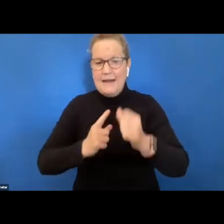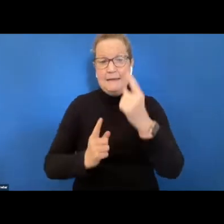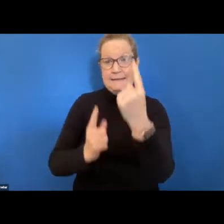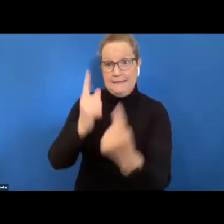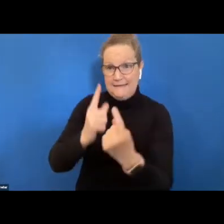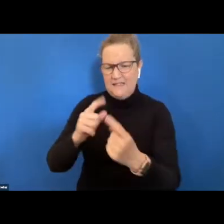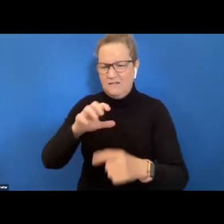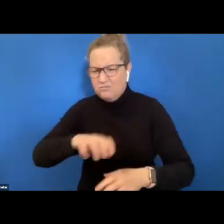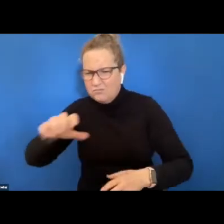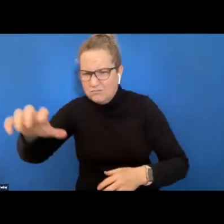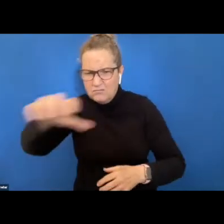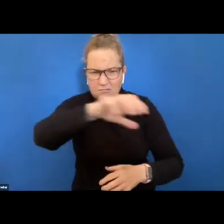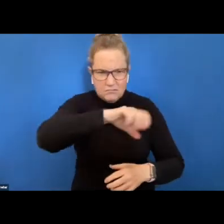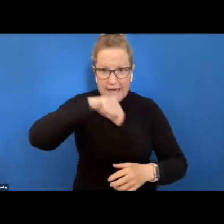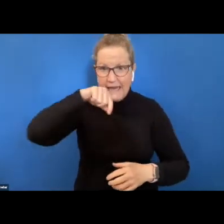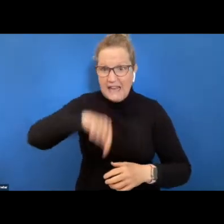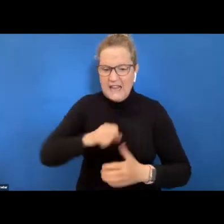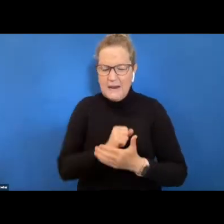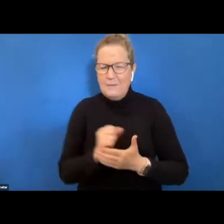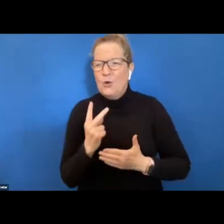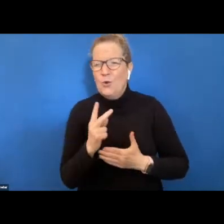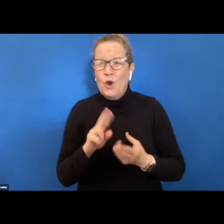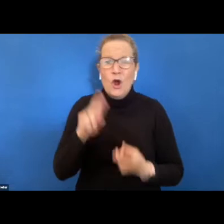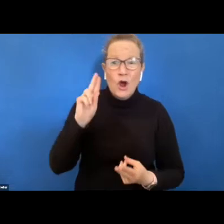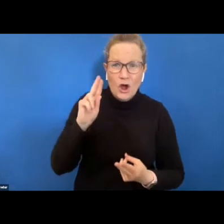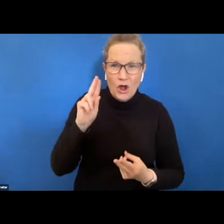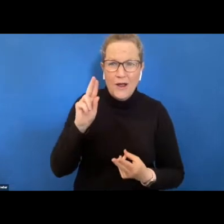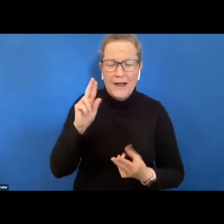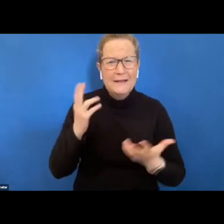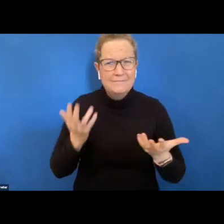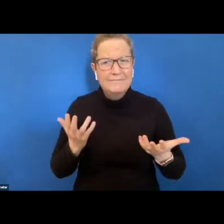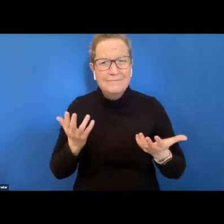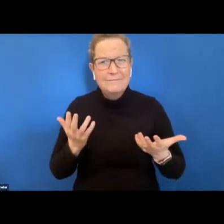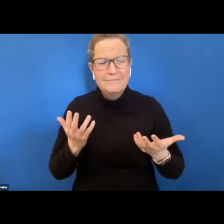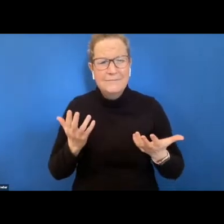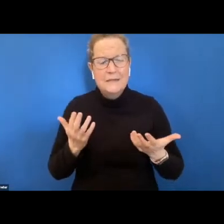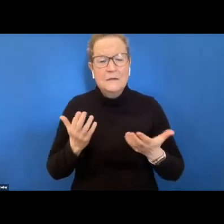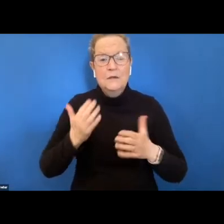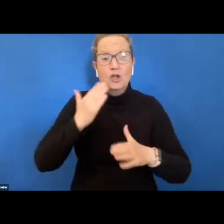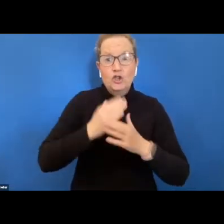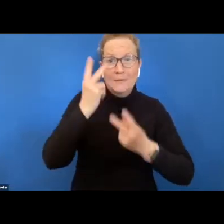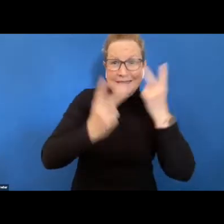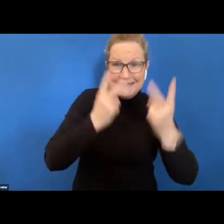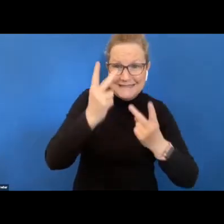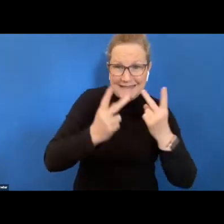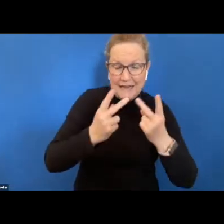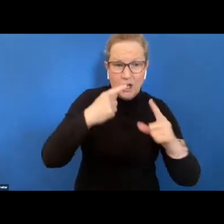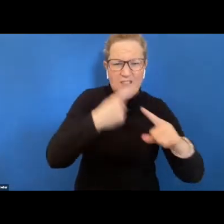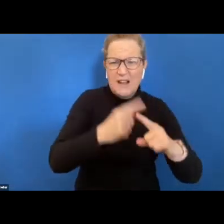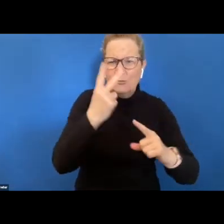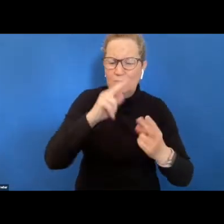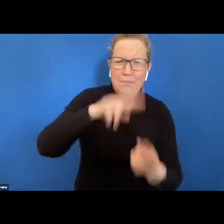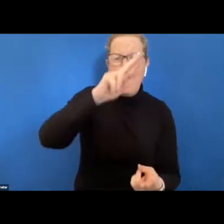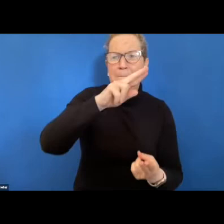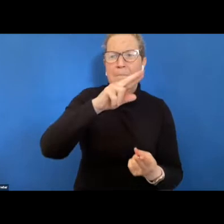and the particular groups were harder hit than most for example job seeker caseload numbers doubled for the